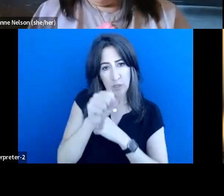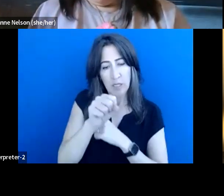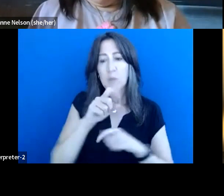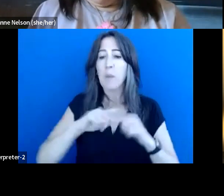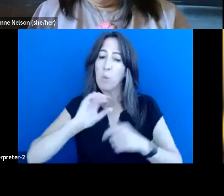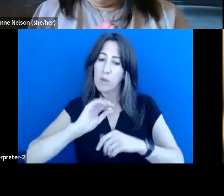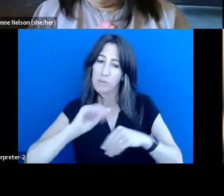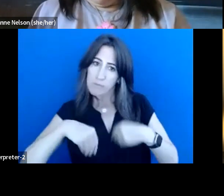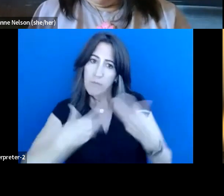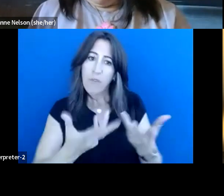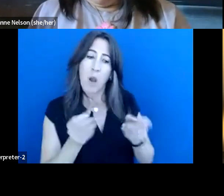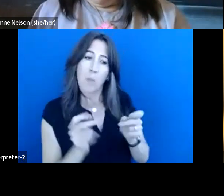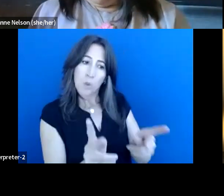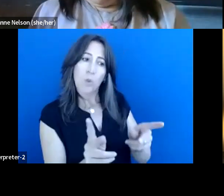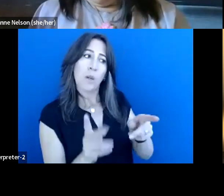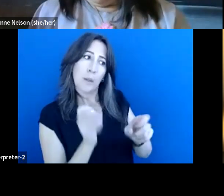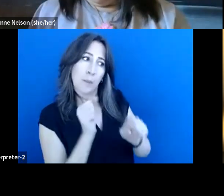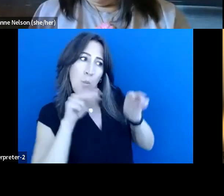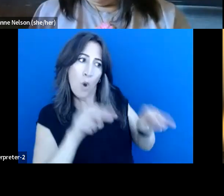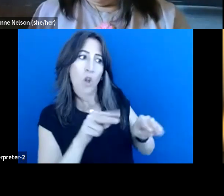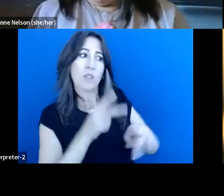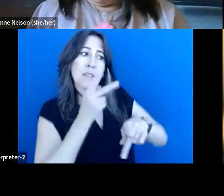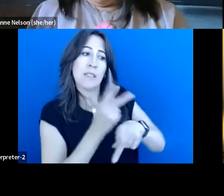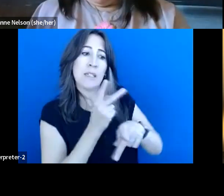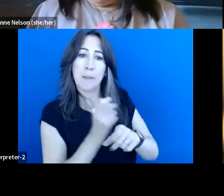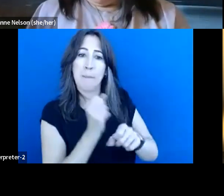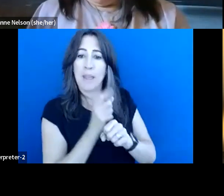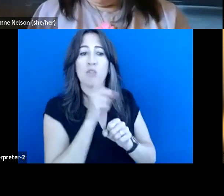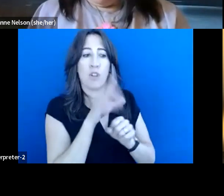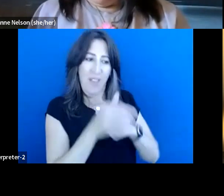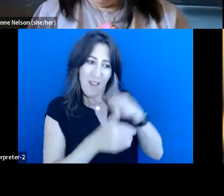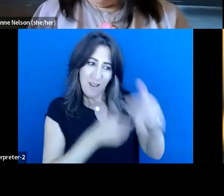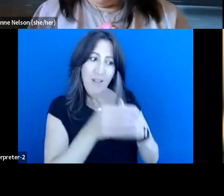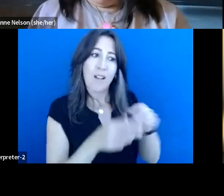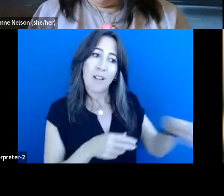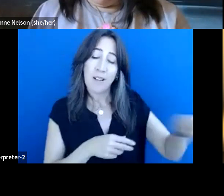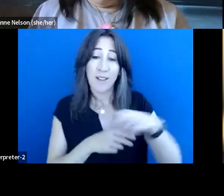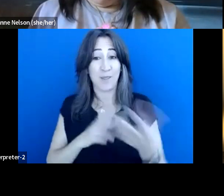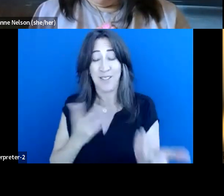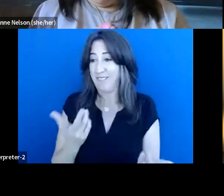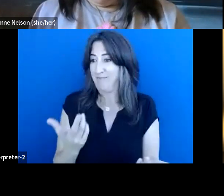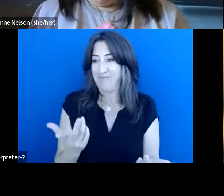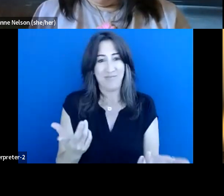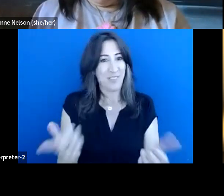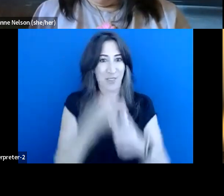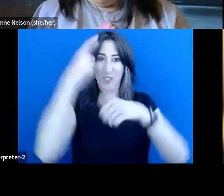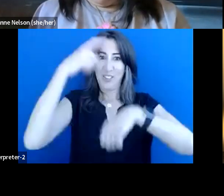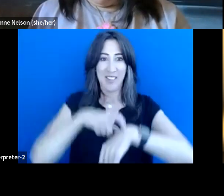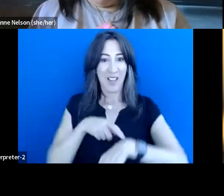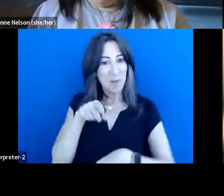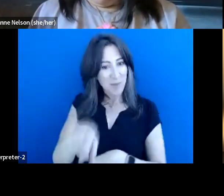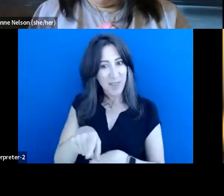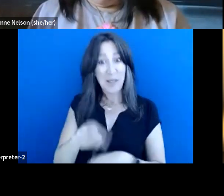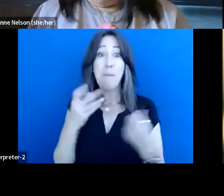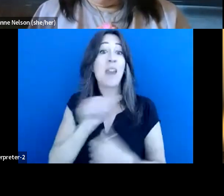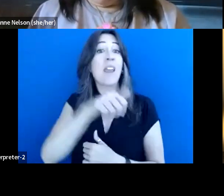process is, is, is moving along. So, you know, it's, it's the one of a kind, we've had many first nations contacting